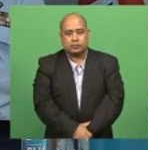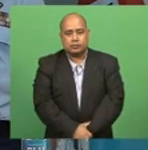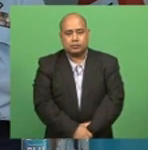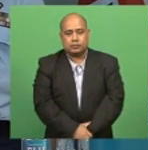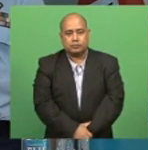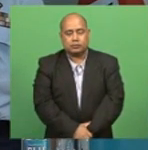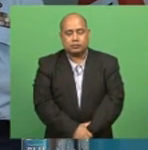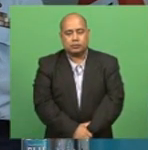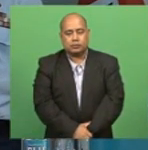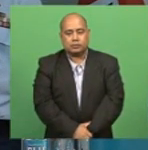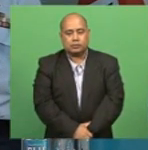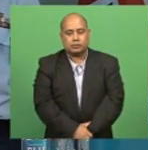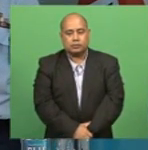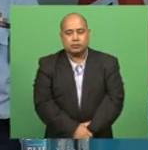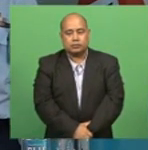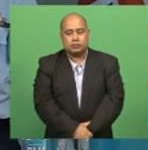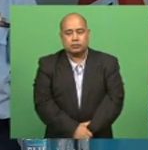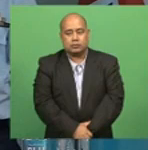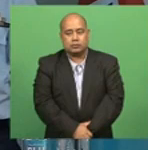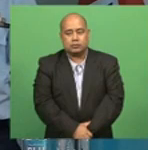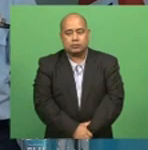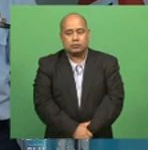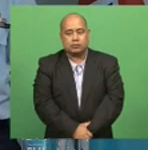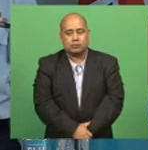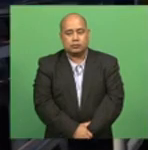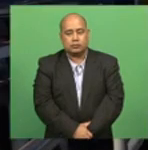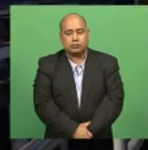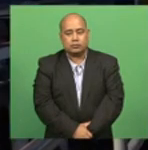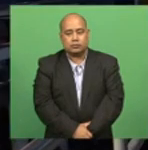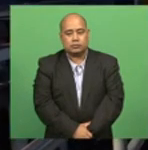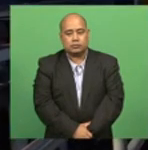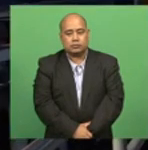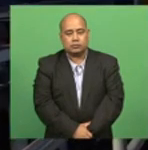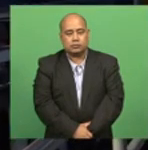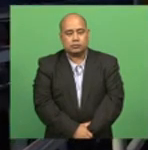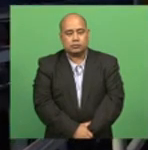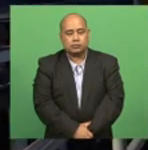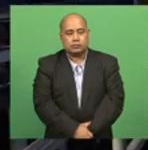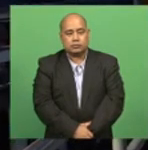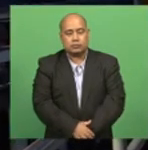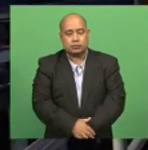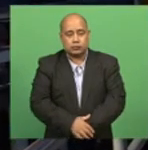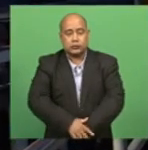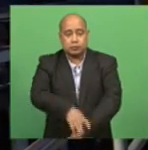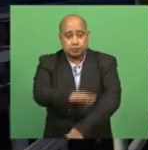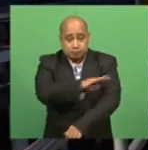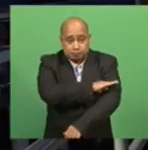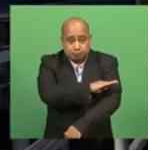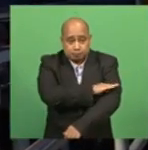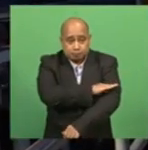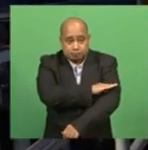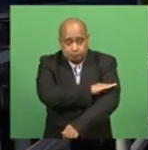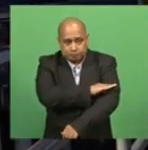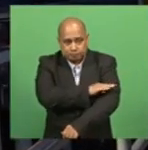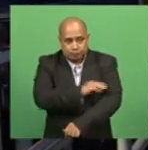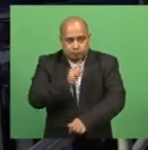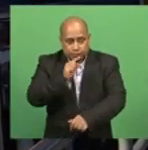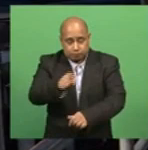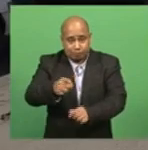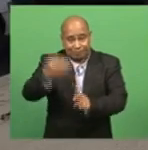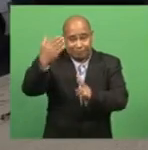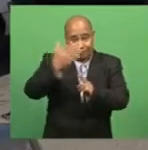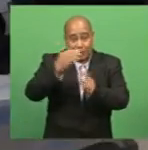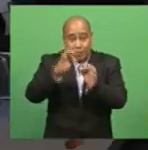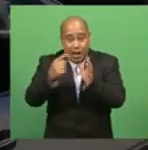identifies her as a low-risk transmitter. Benny Mbainimarama says they will not be locking down Bartown as